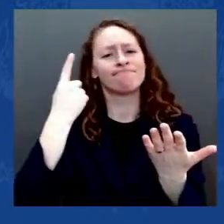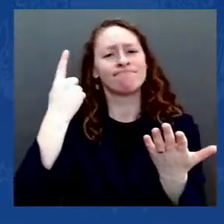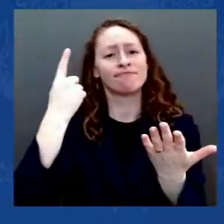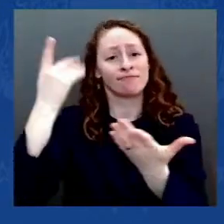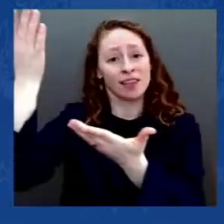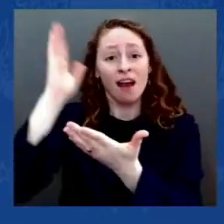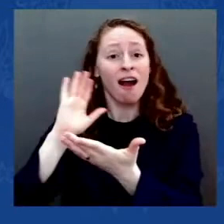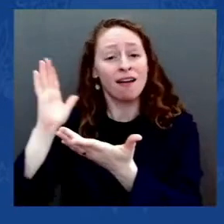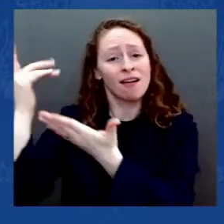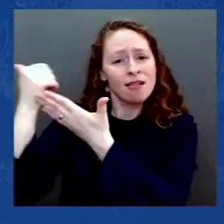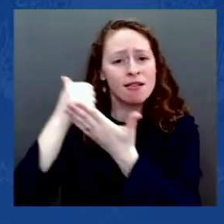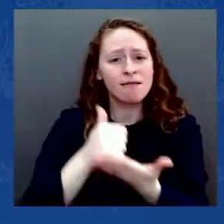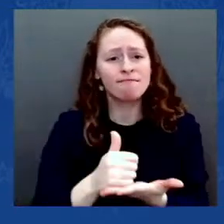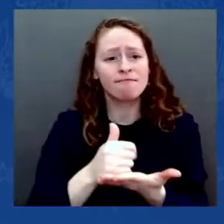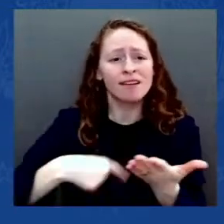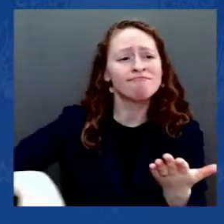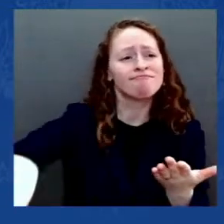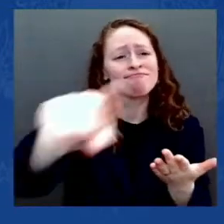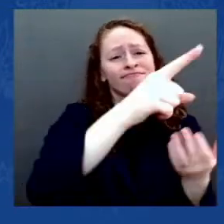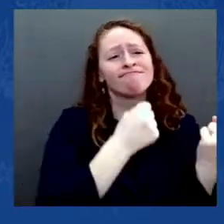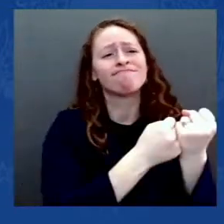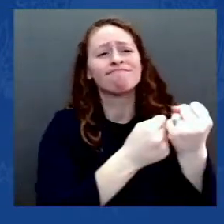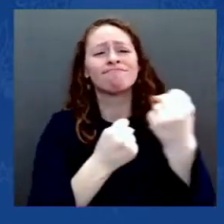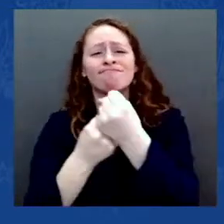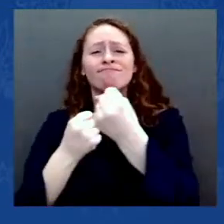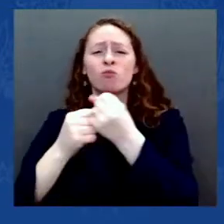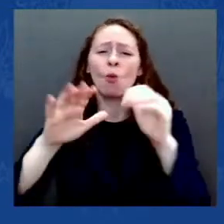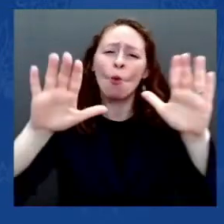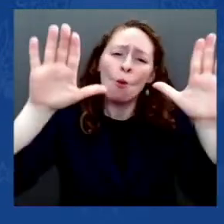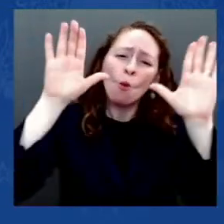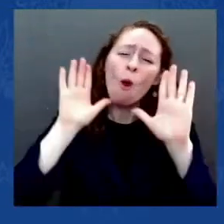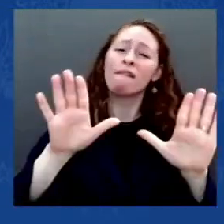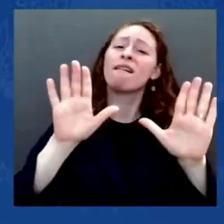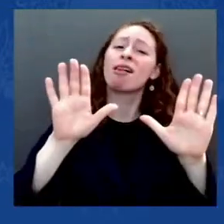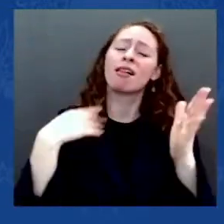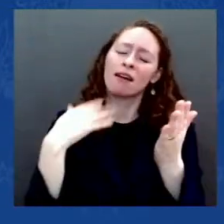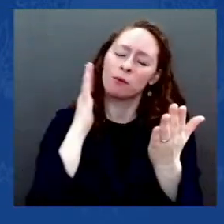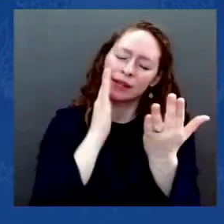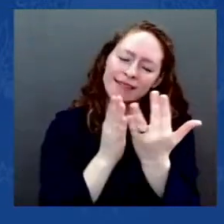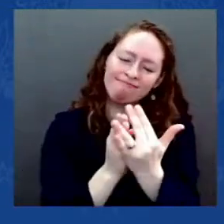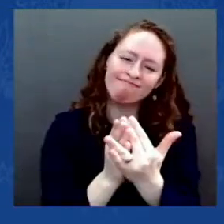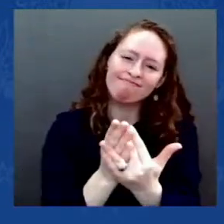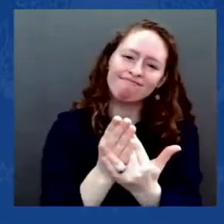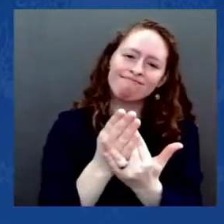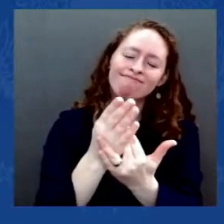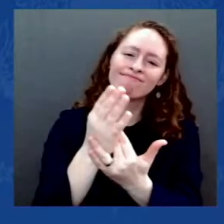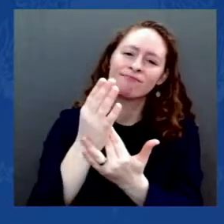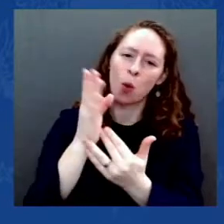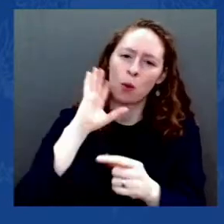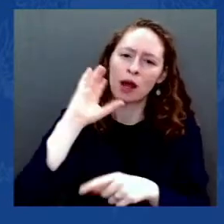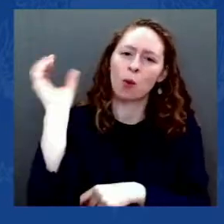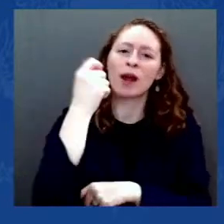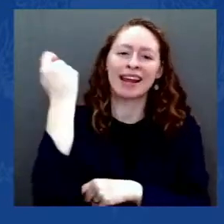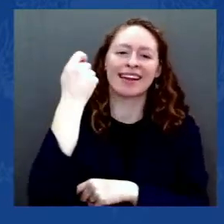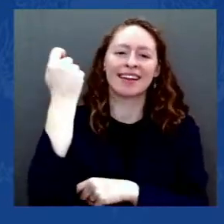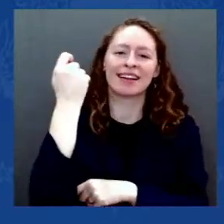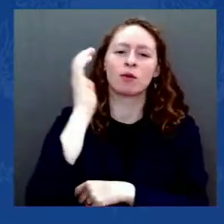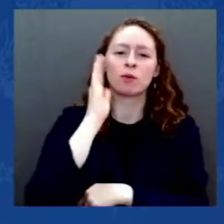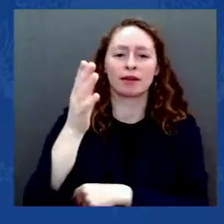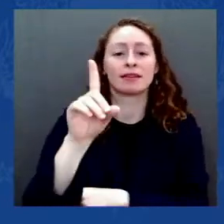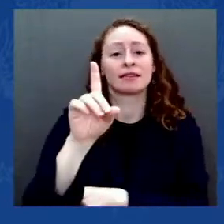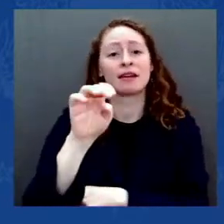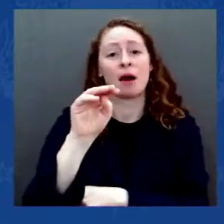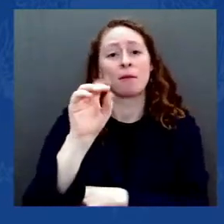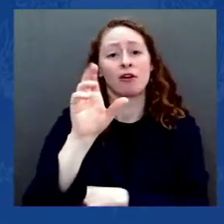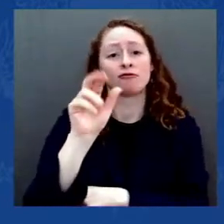Believe me, I know how difficult democracy is, and I'm crystal clear about the threats